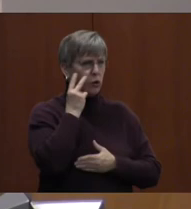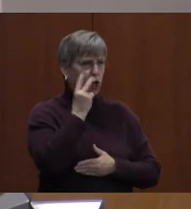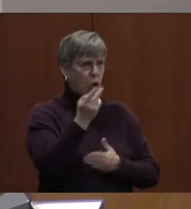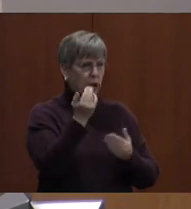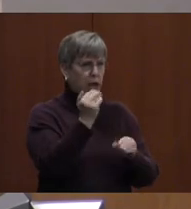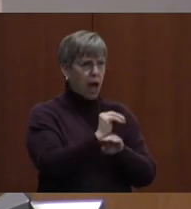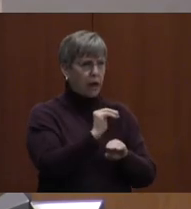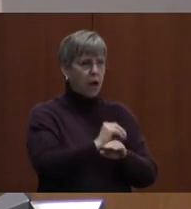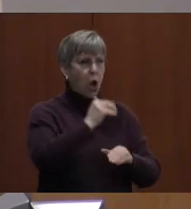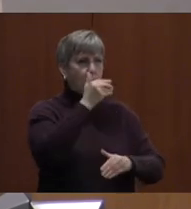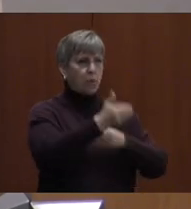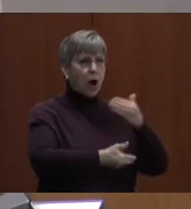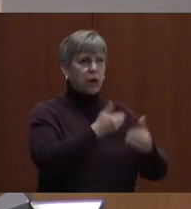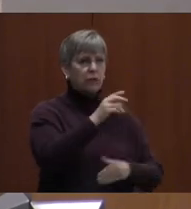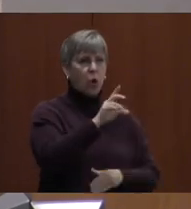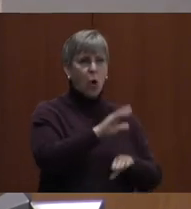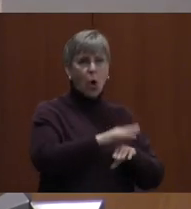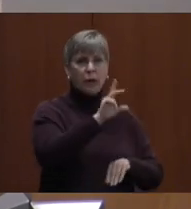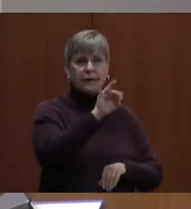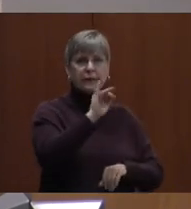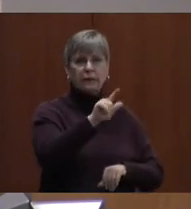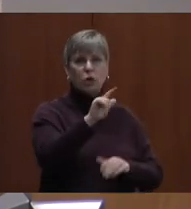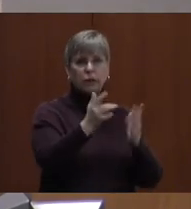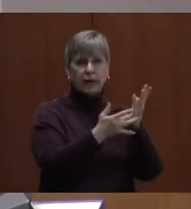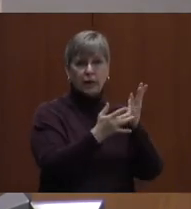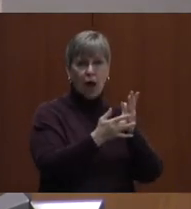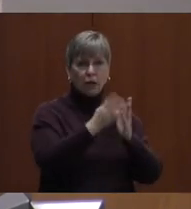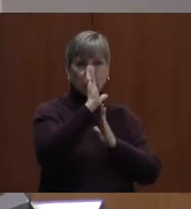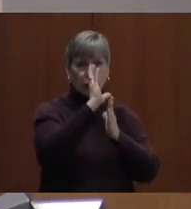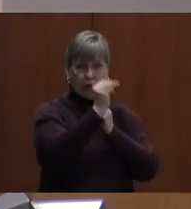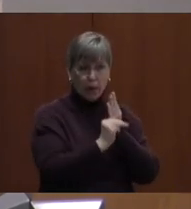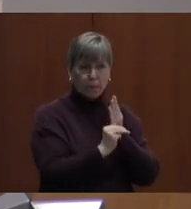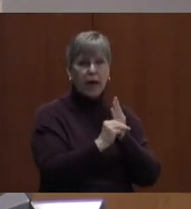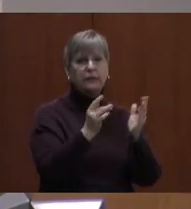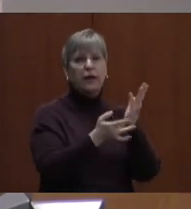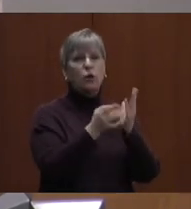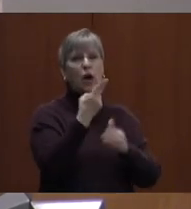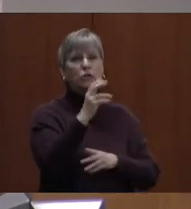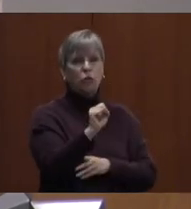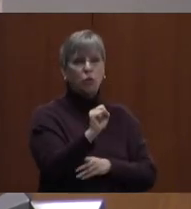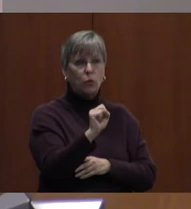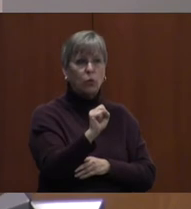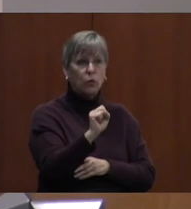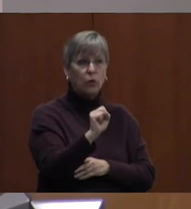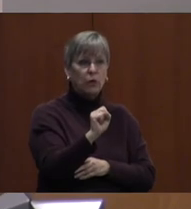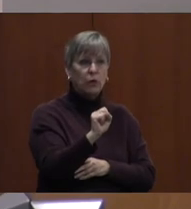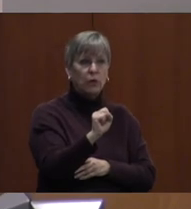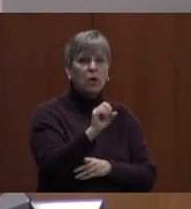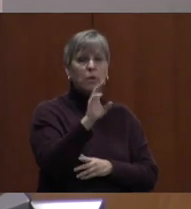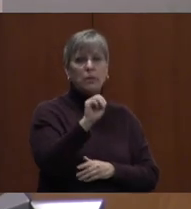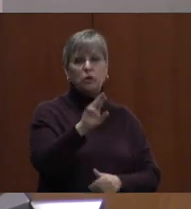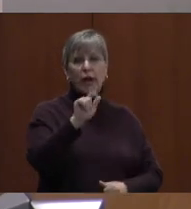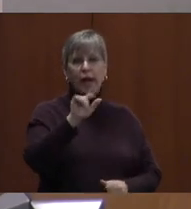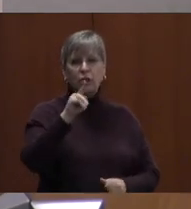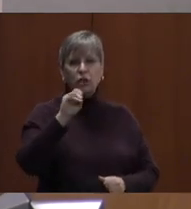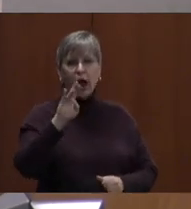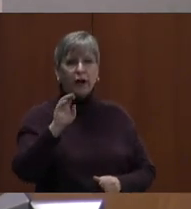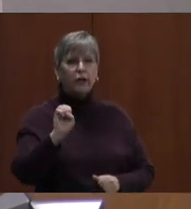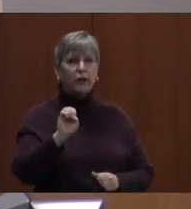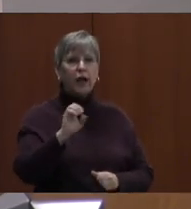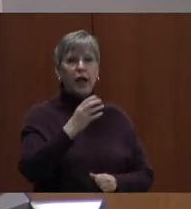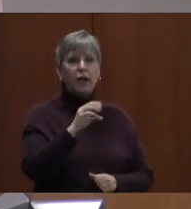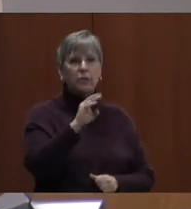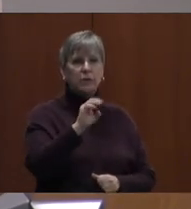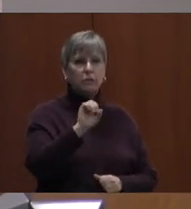Progress on the diesel technology curriculum at Tech High. I thank you, Mr. Aylshire and Ms. Moore, for